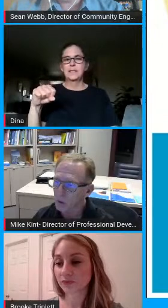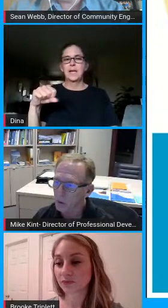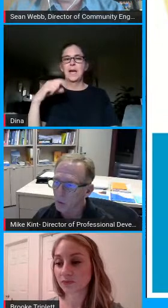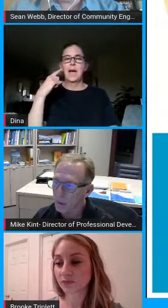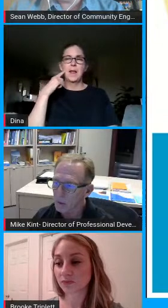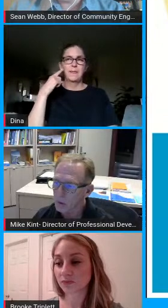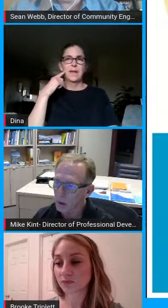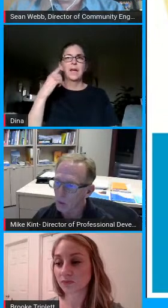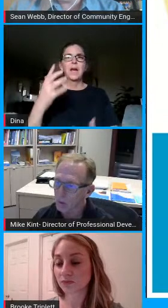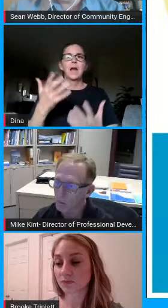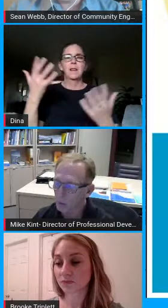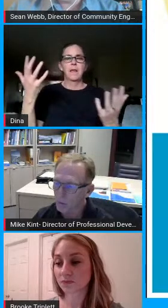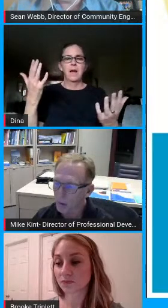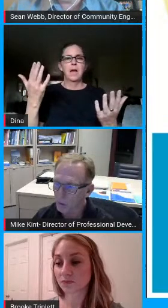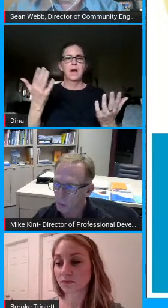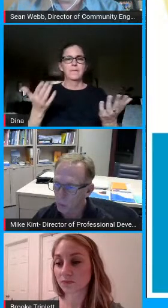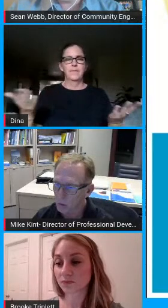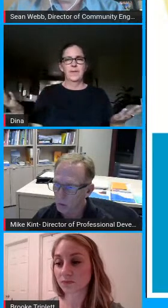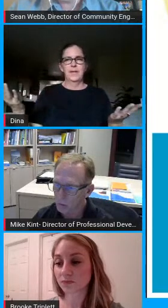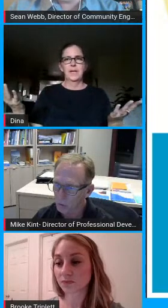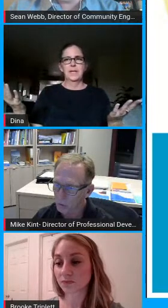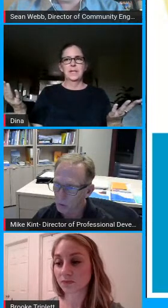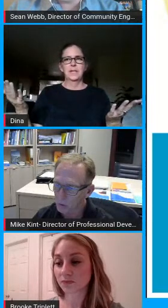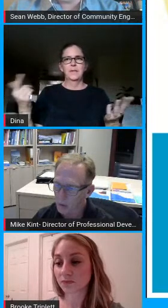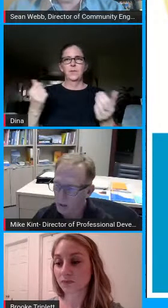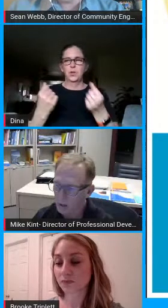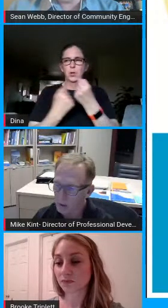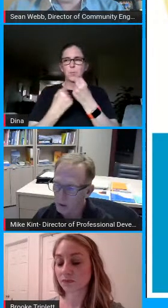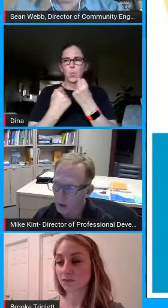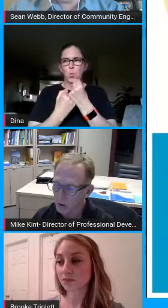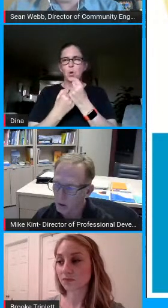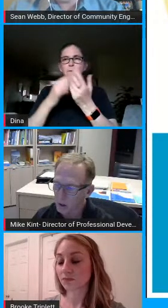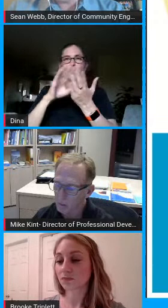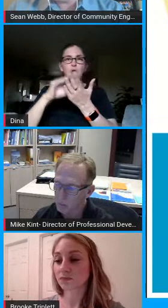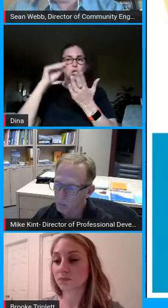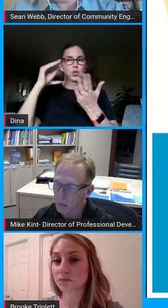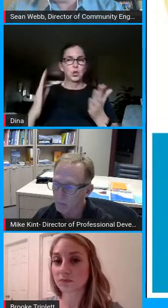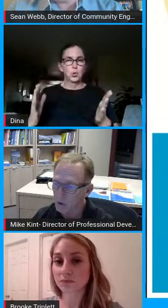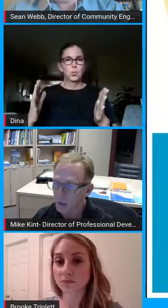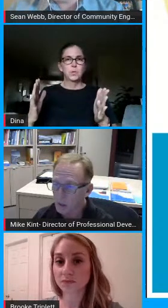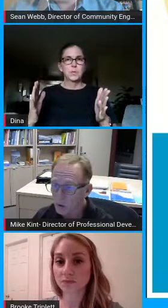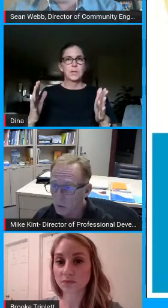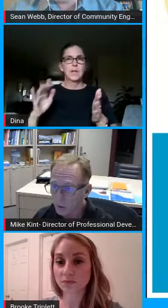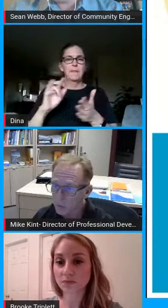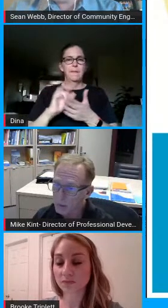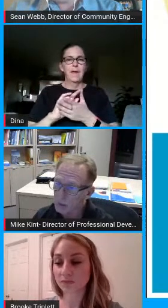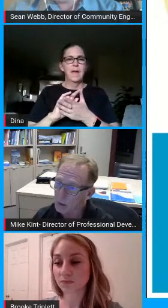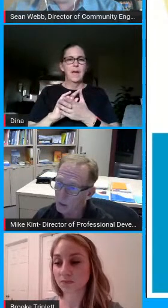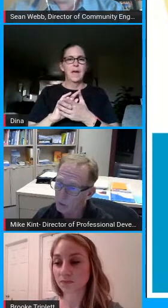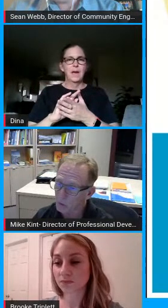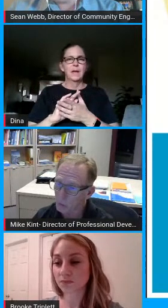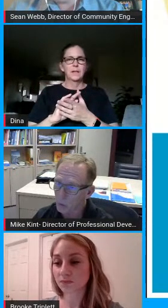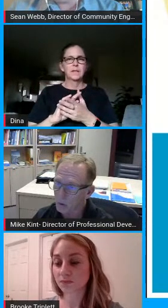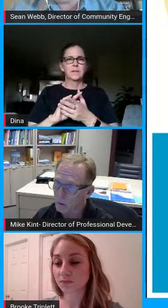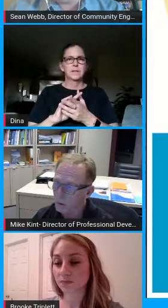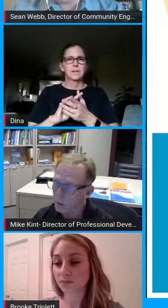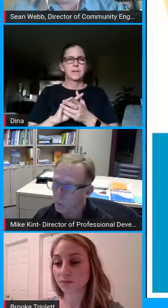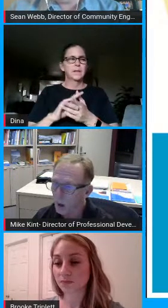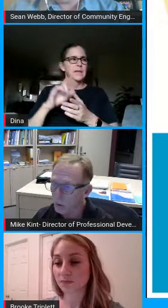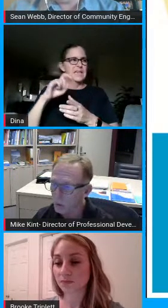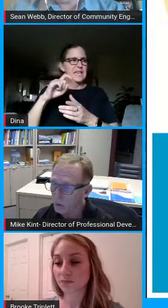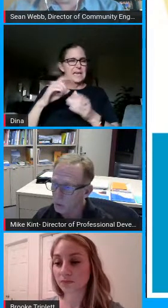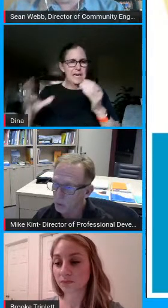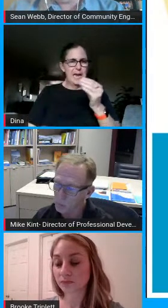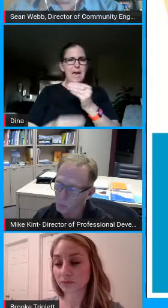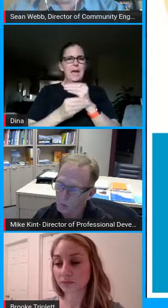that we do we need to not only provide supports for students that are having challenges or may need extra support in their